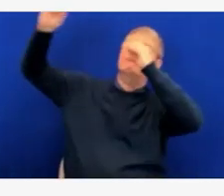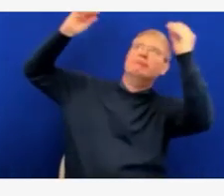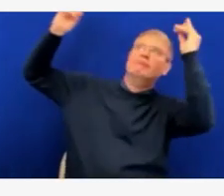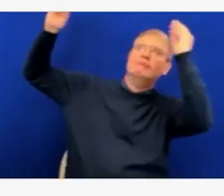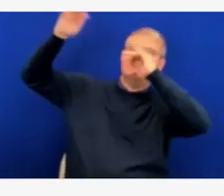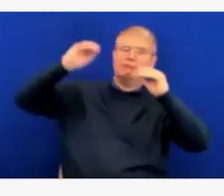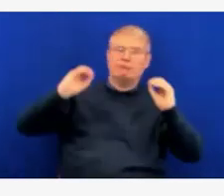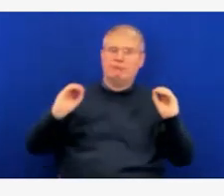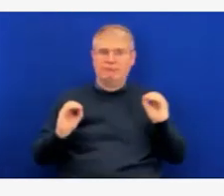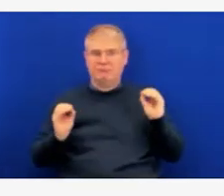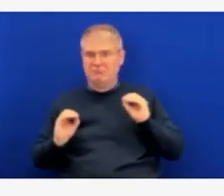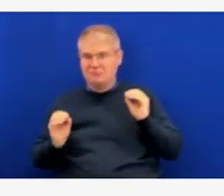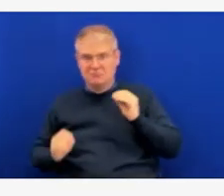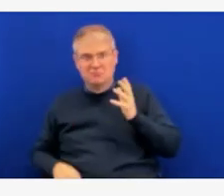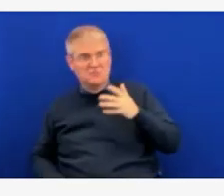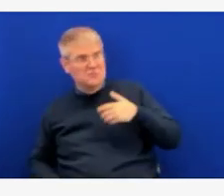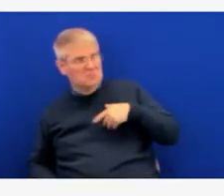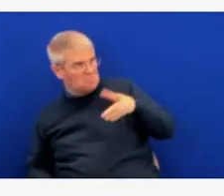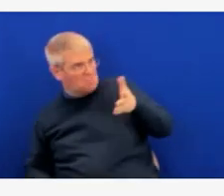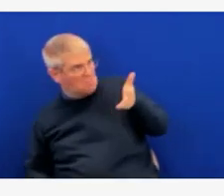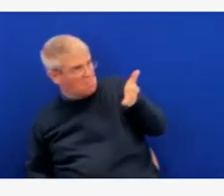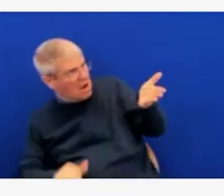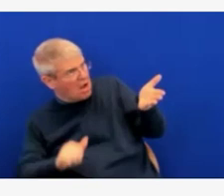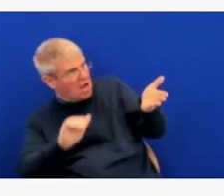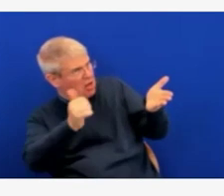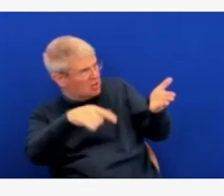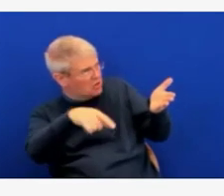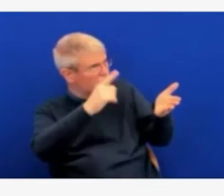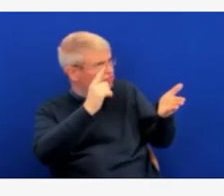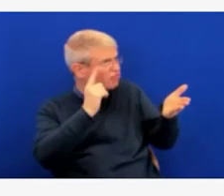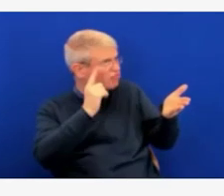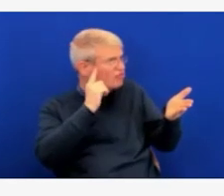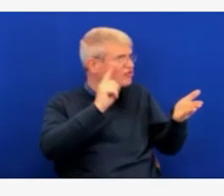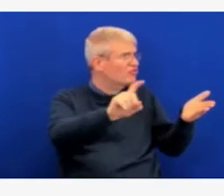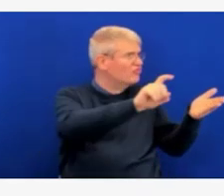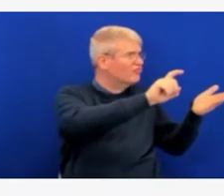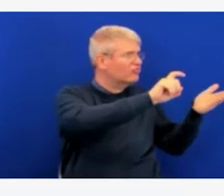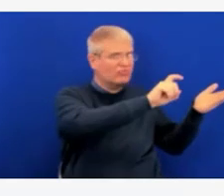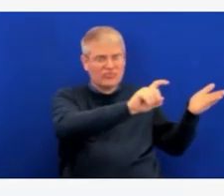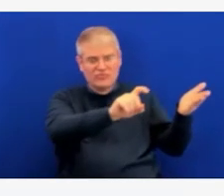team might. Let's see if Dr. Hahn might have anything to add.